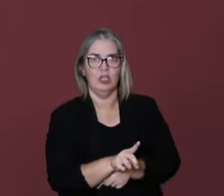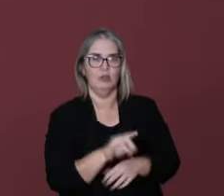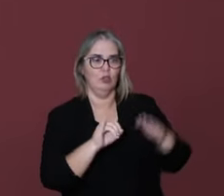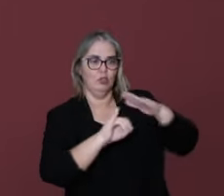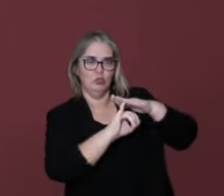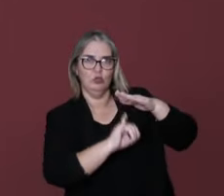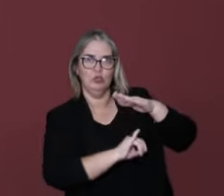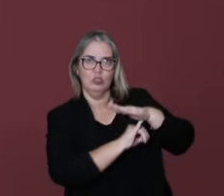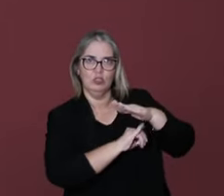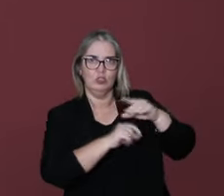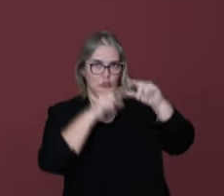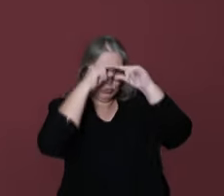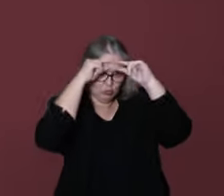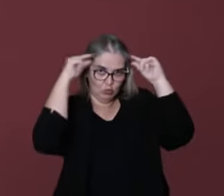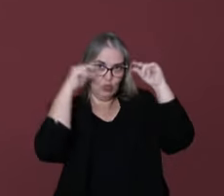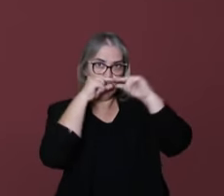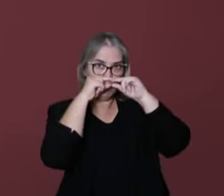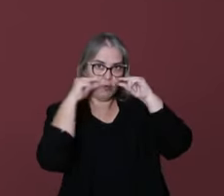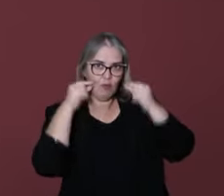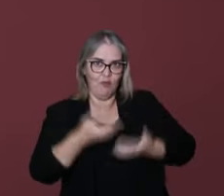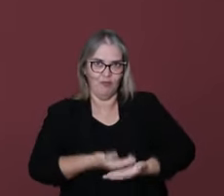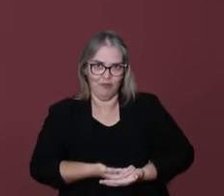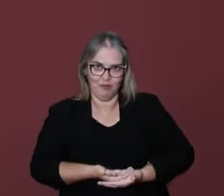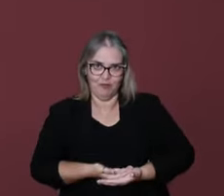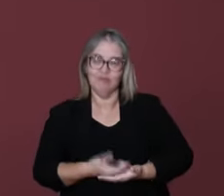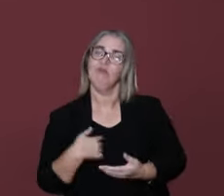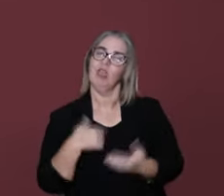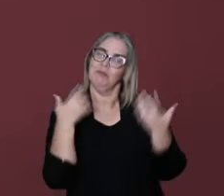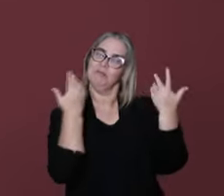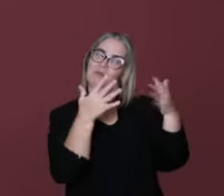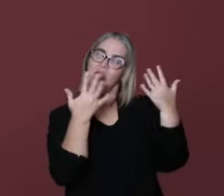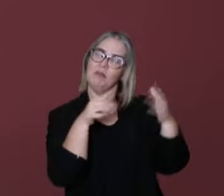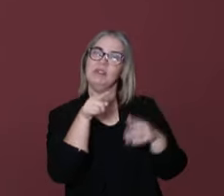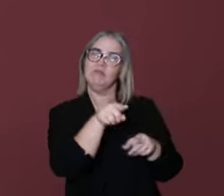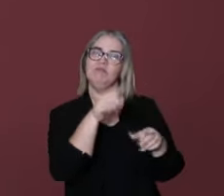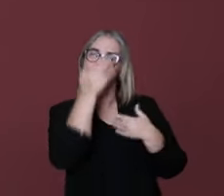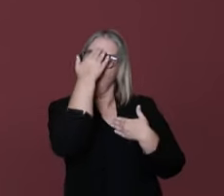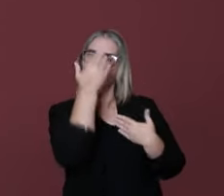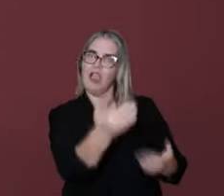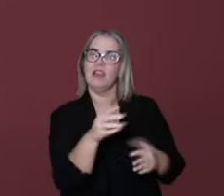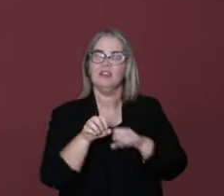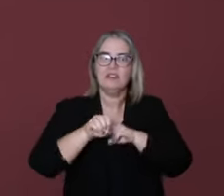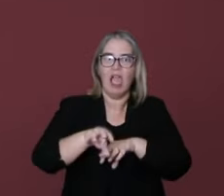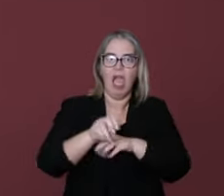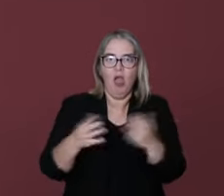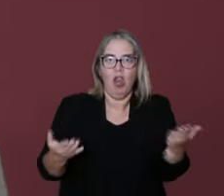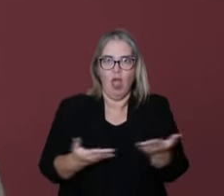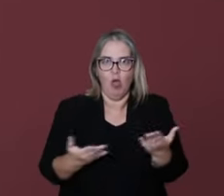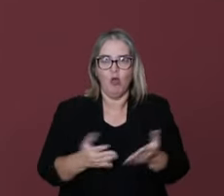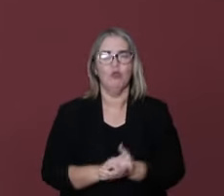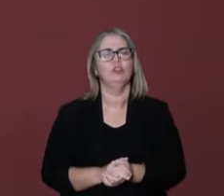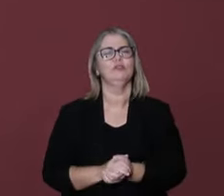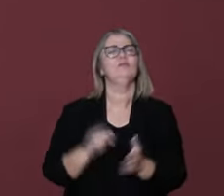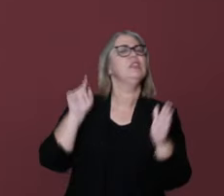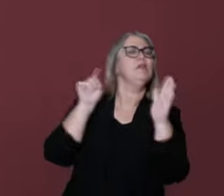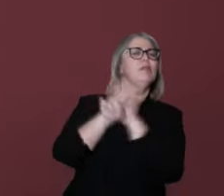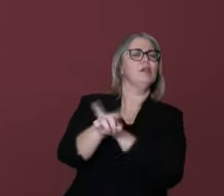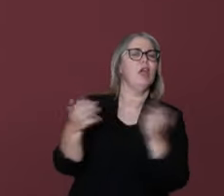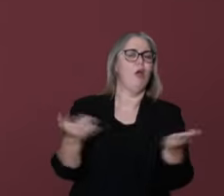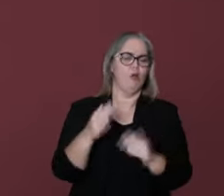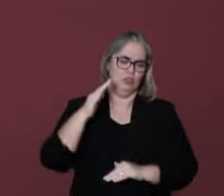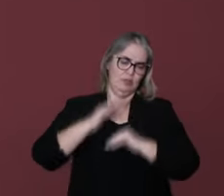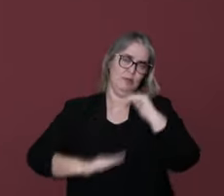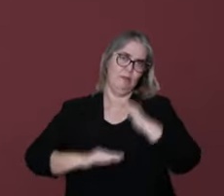director of the Confucius Institute. And I would like to congratulate and thank you, Gustavo, for the beautiful, very interesting class